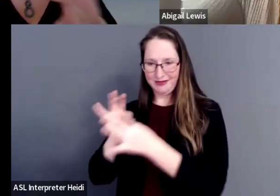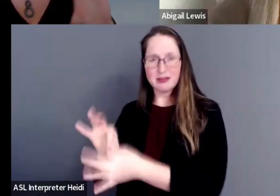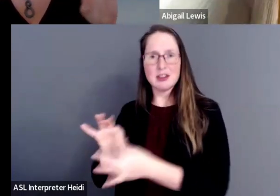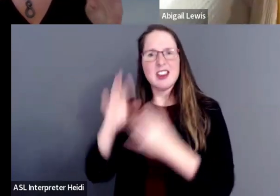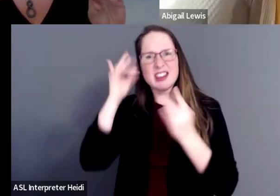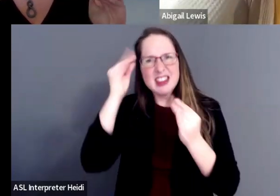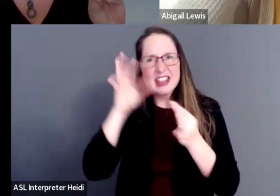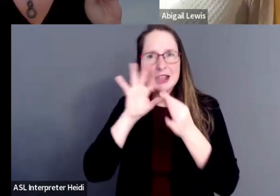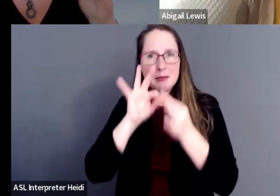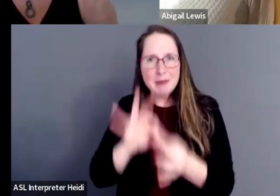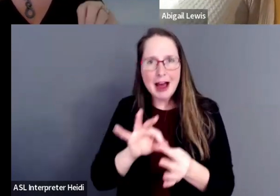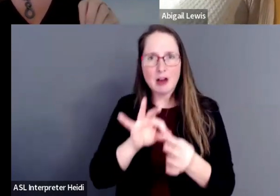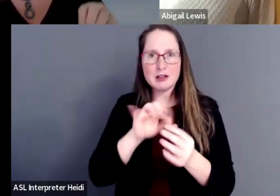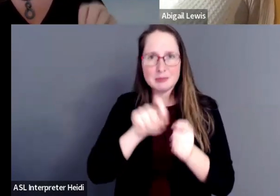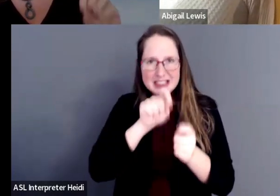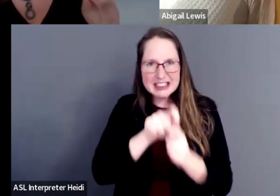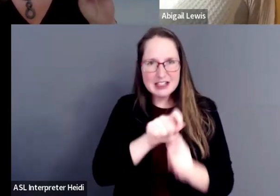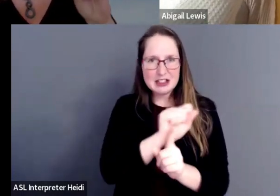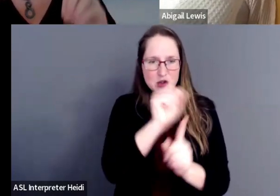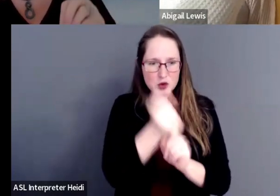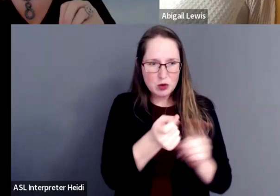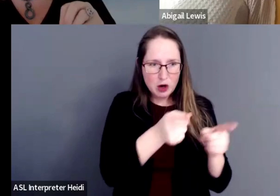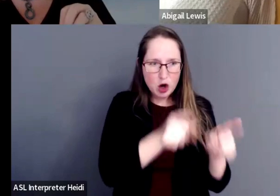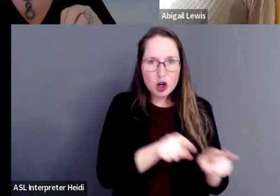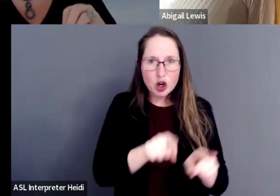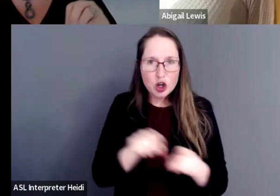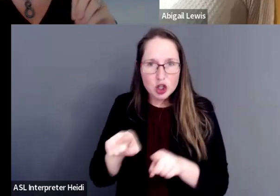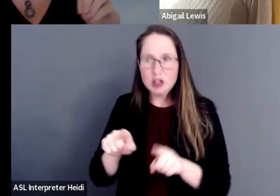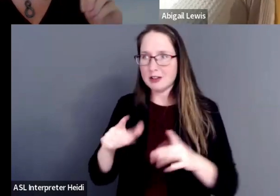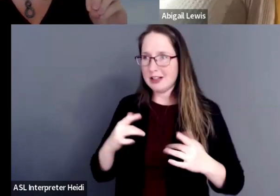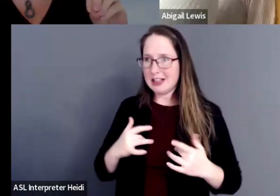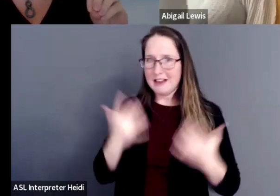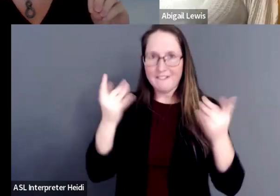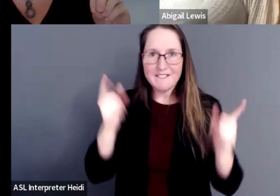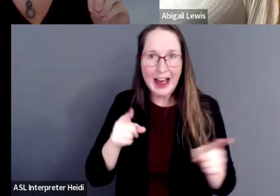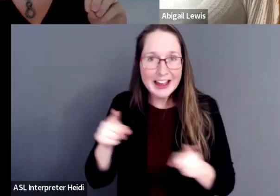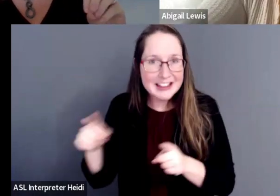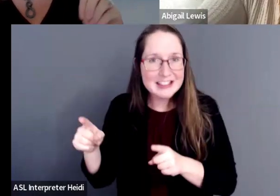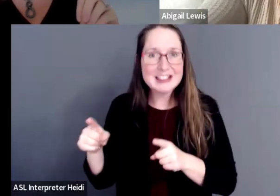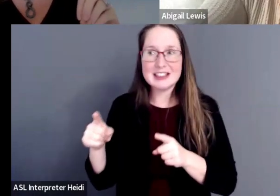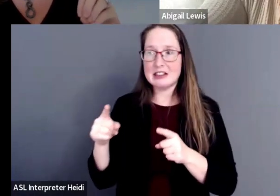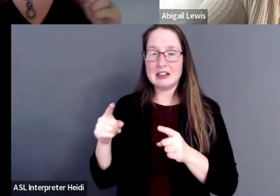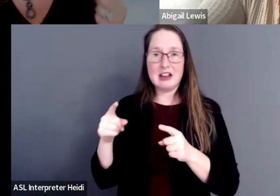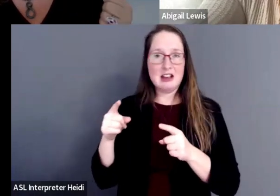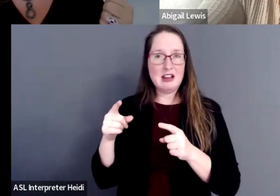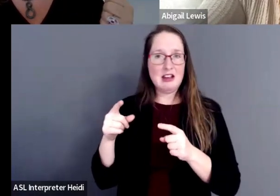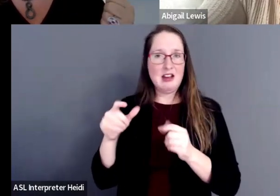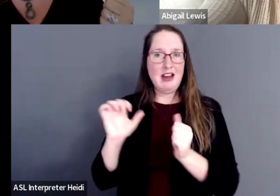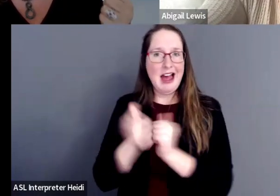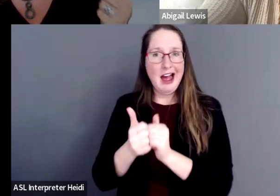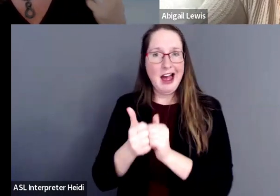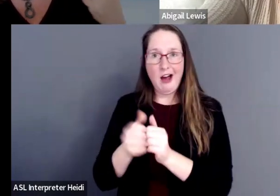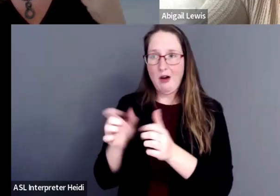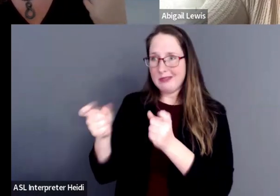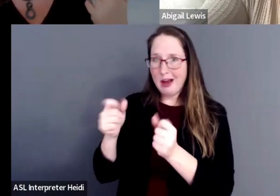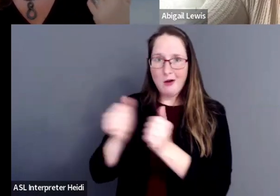situational occurrences, events that may have dealt with oppression,